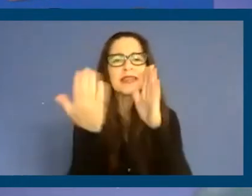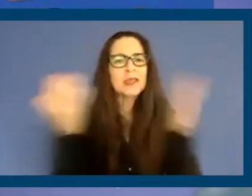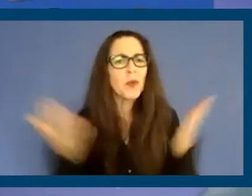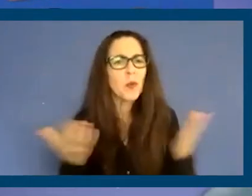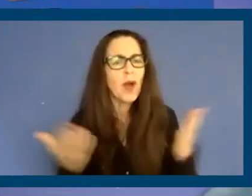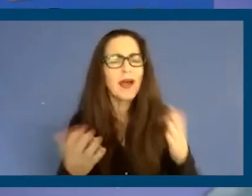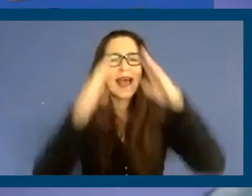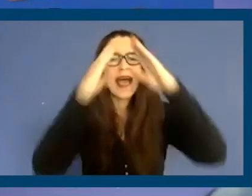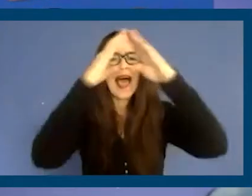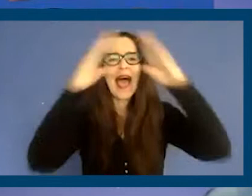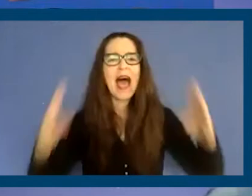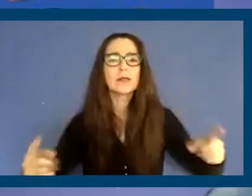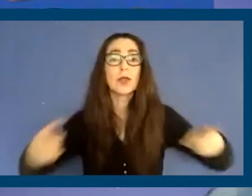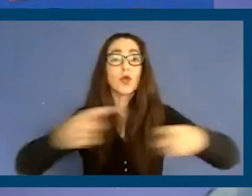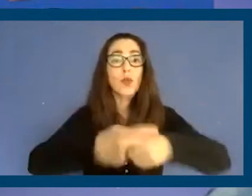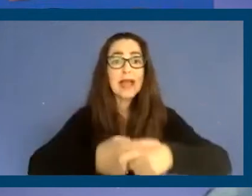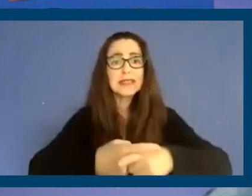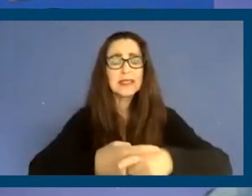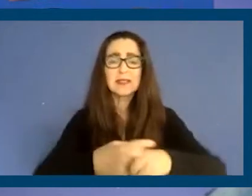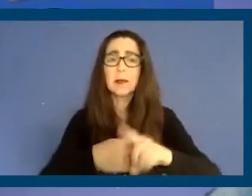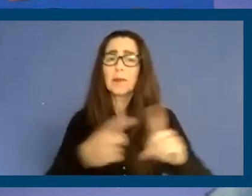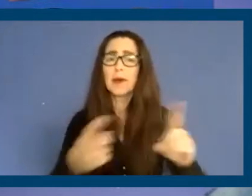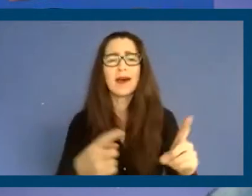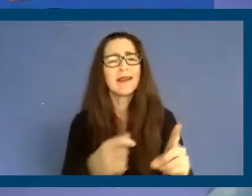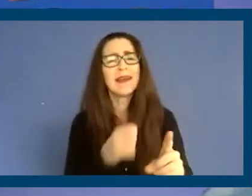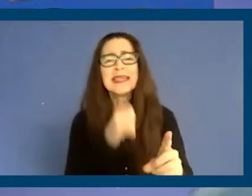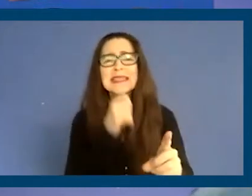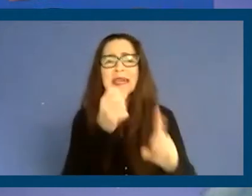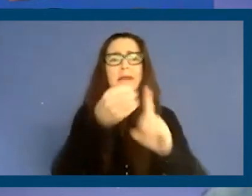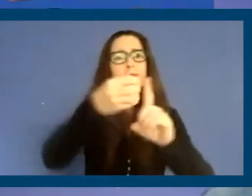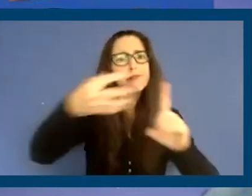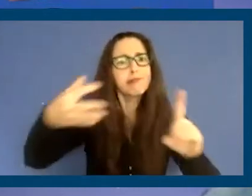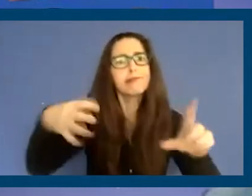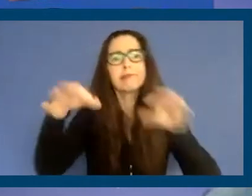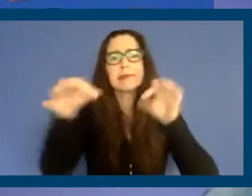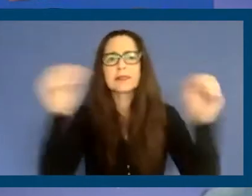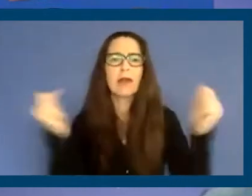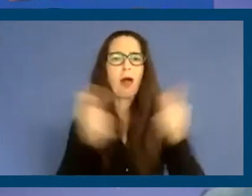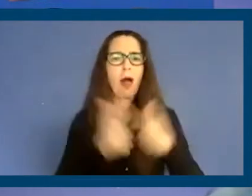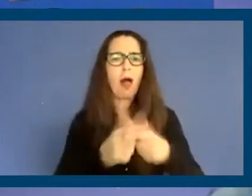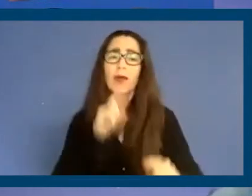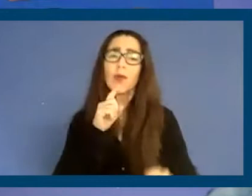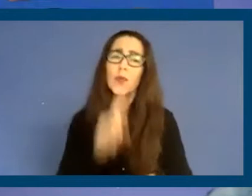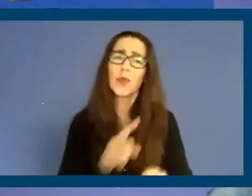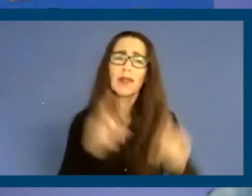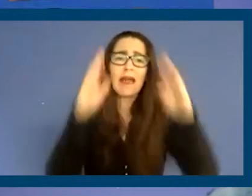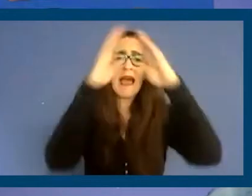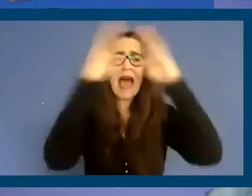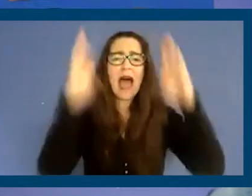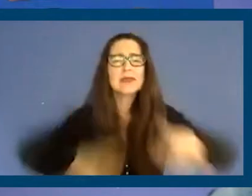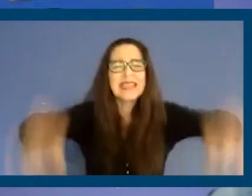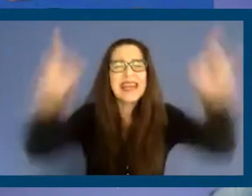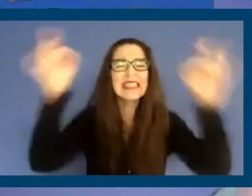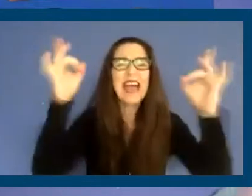housing crisis, but that really understates our situation. It's really a housing catastrophe